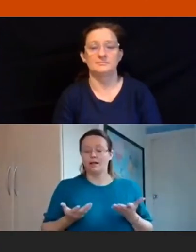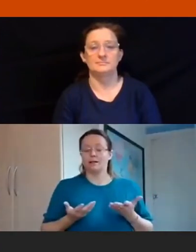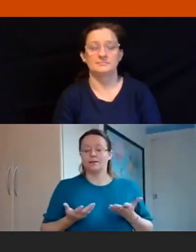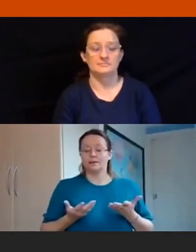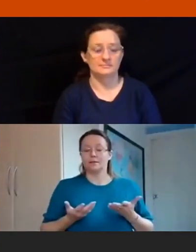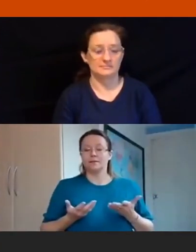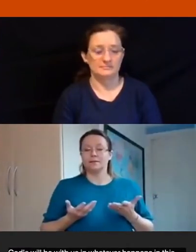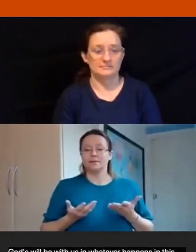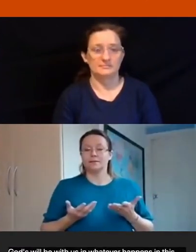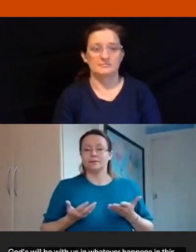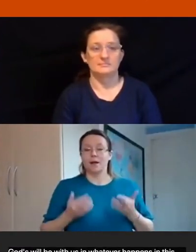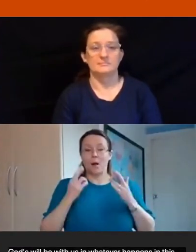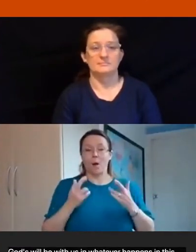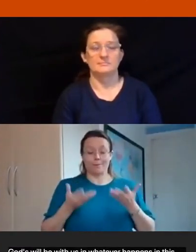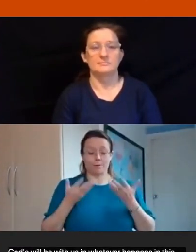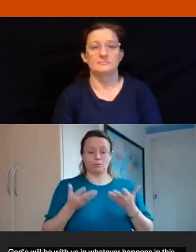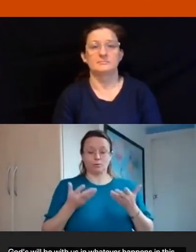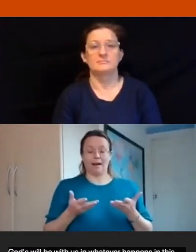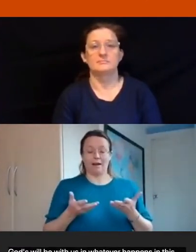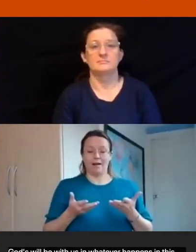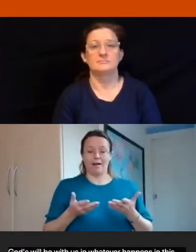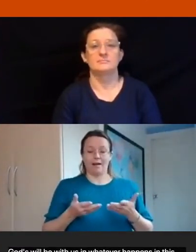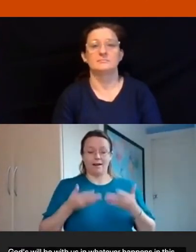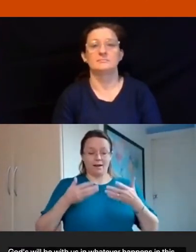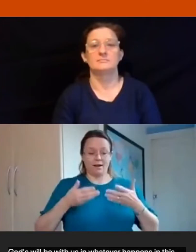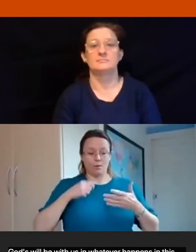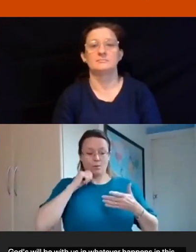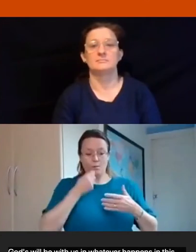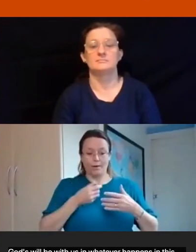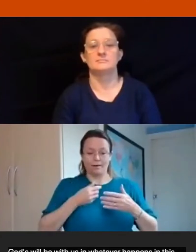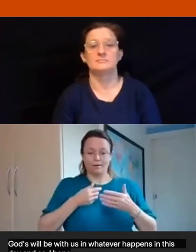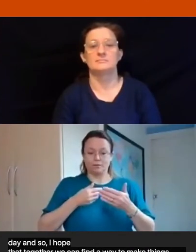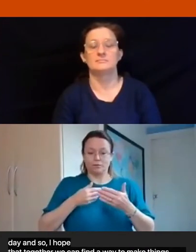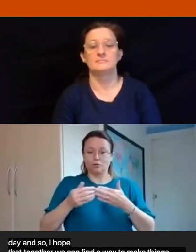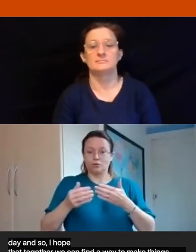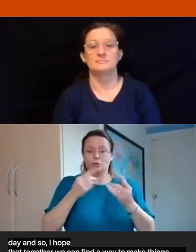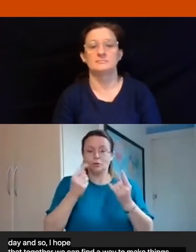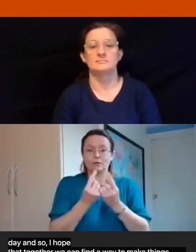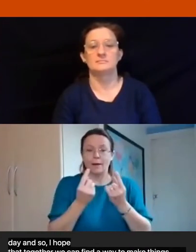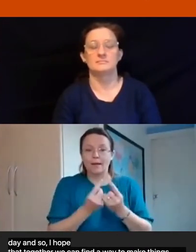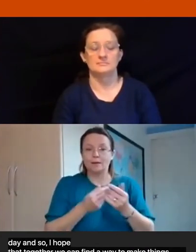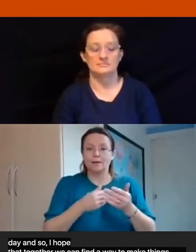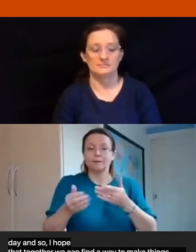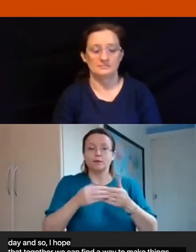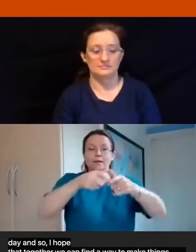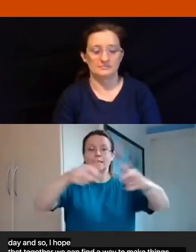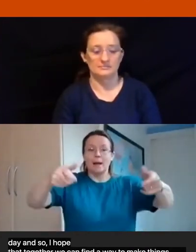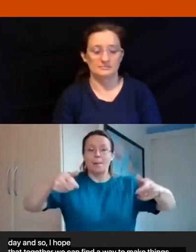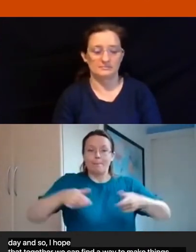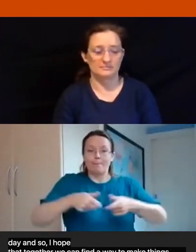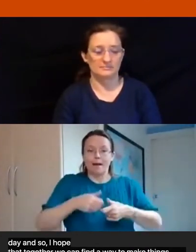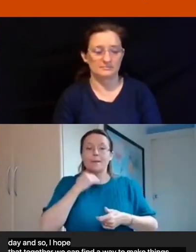we can find a way to make things happen the pack has been quite an onerous thing to put together and there's plenty